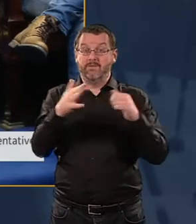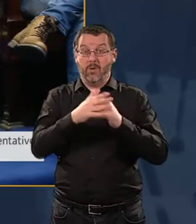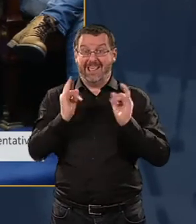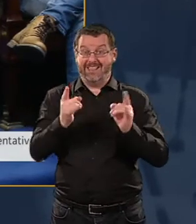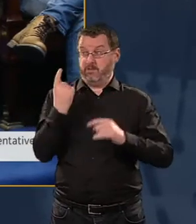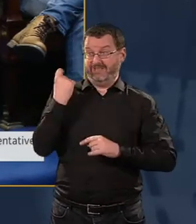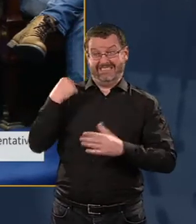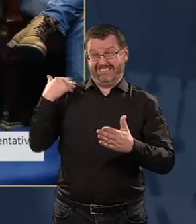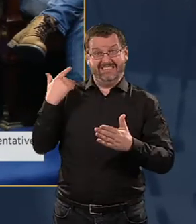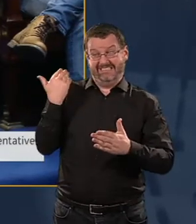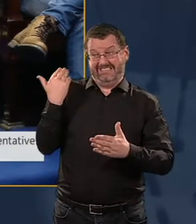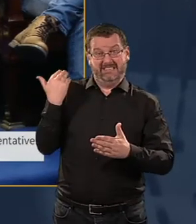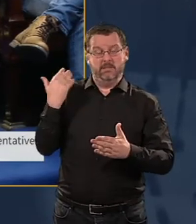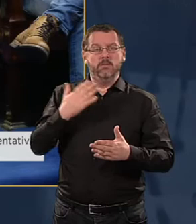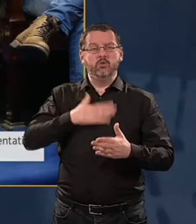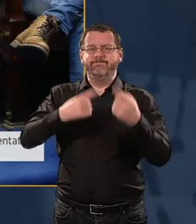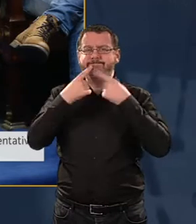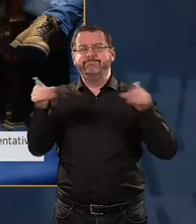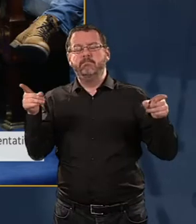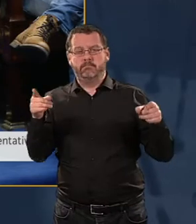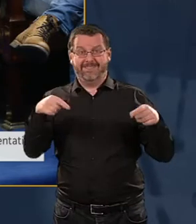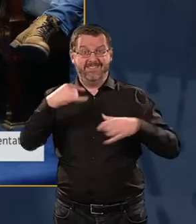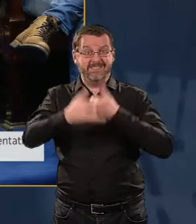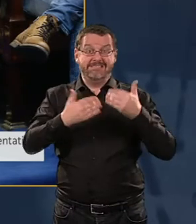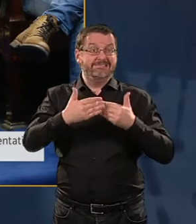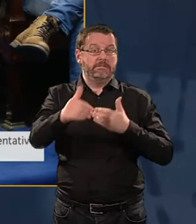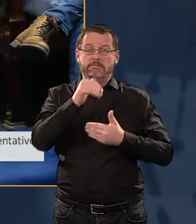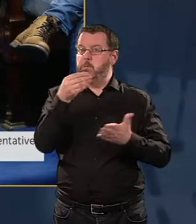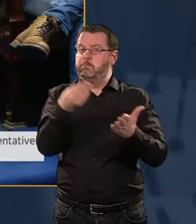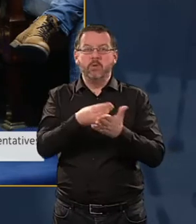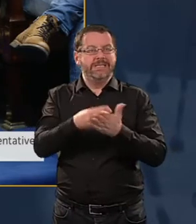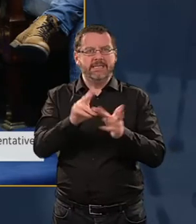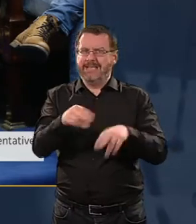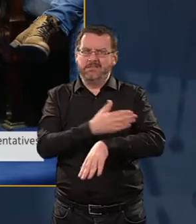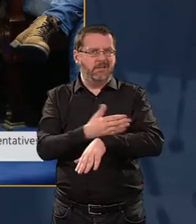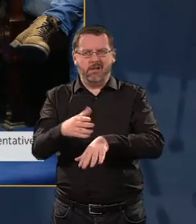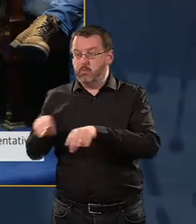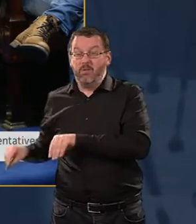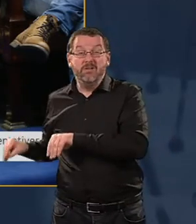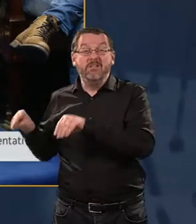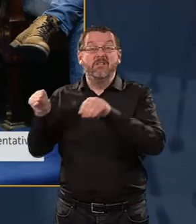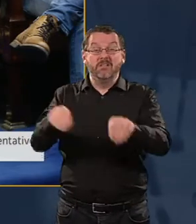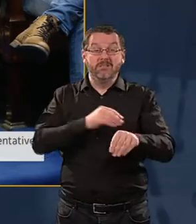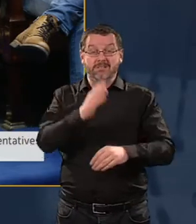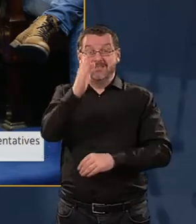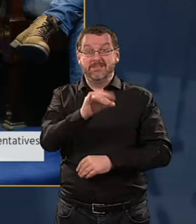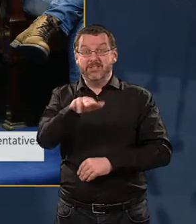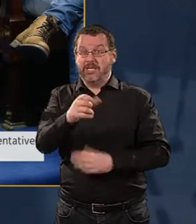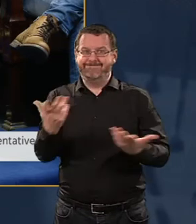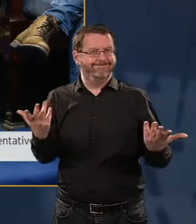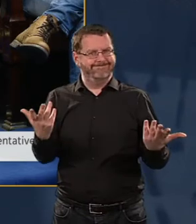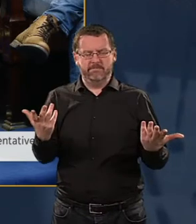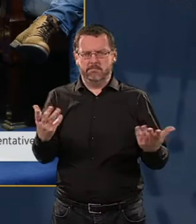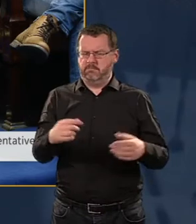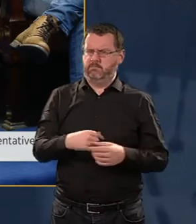days that there is no funding this year to start the work on moving the Coombe to the James's site. Earlier